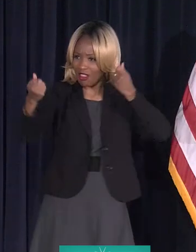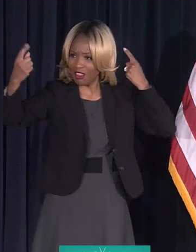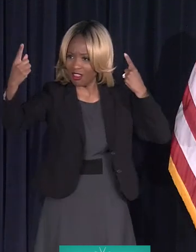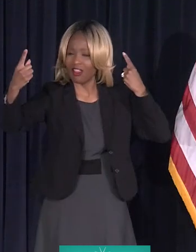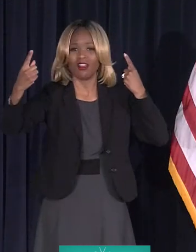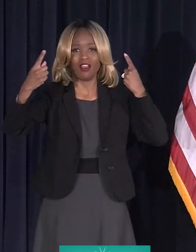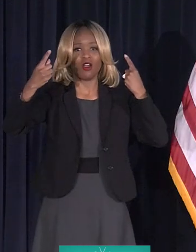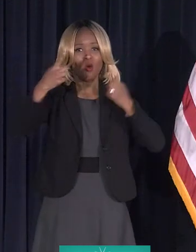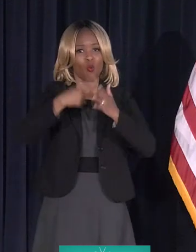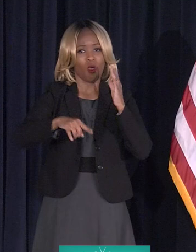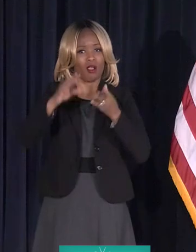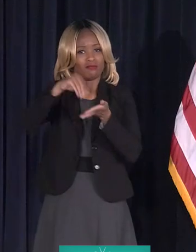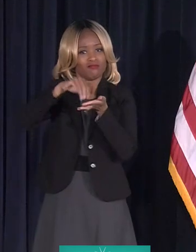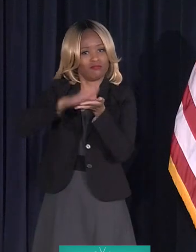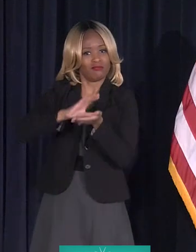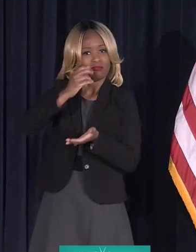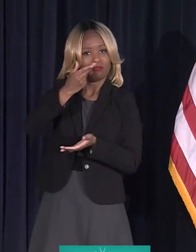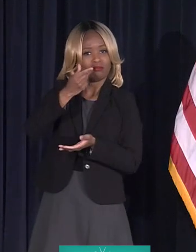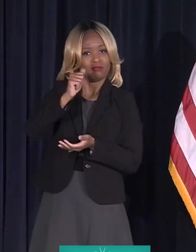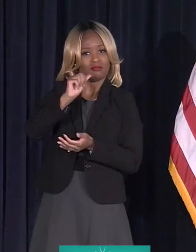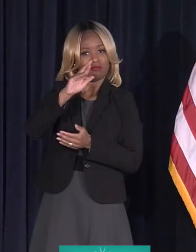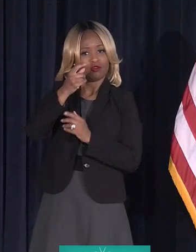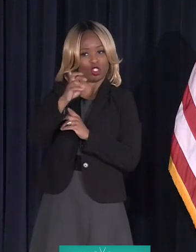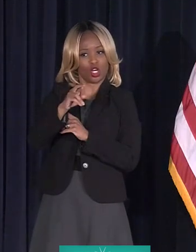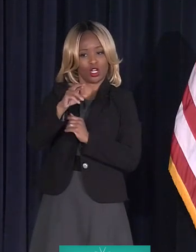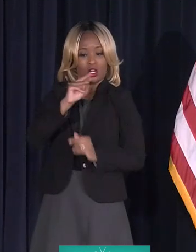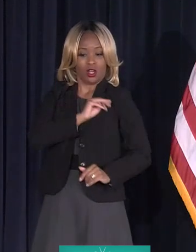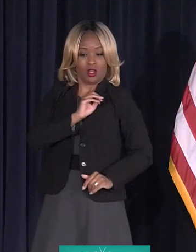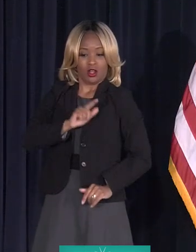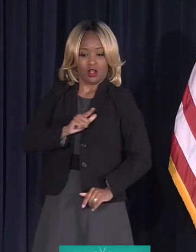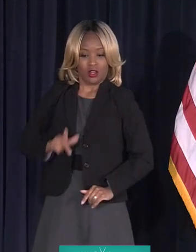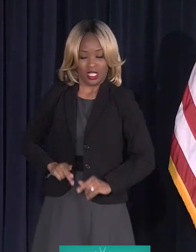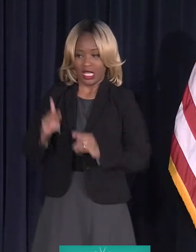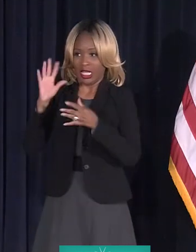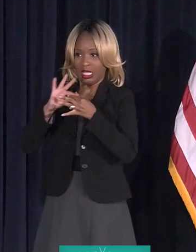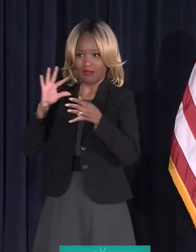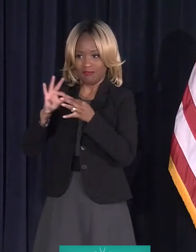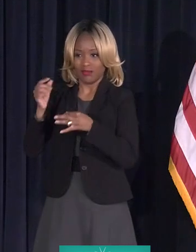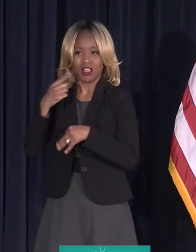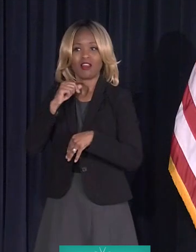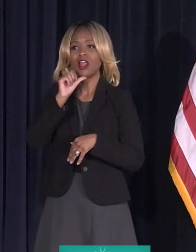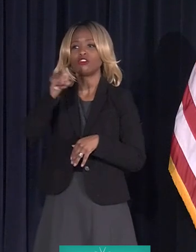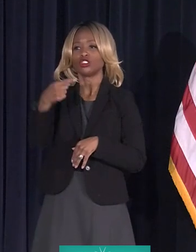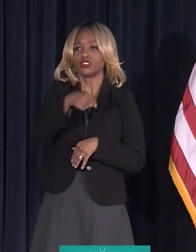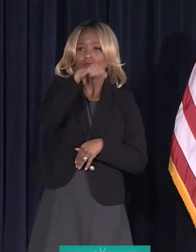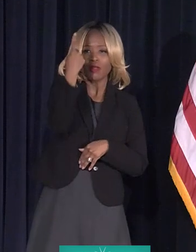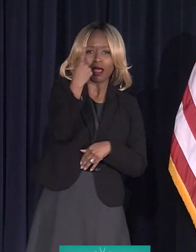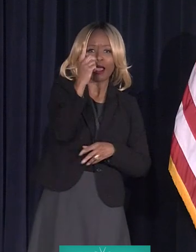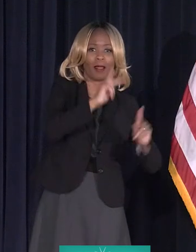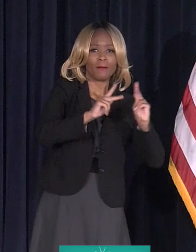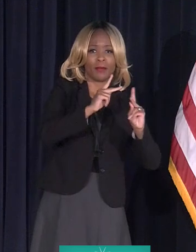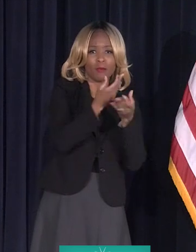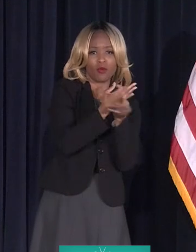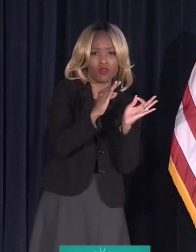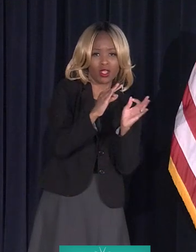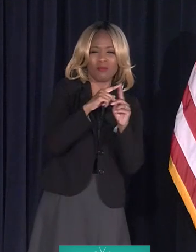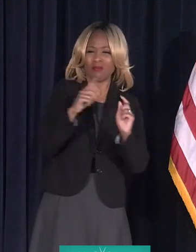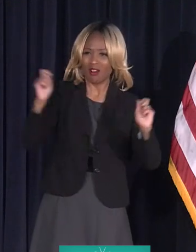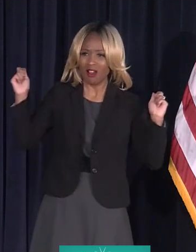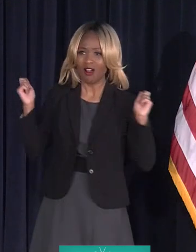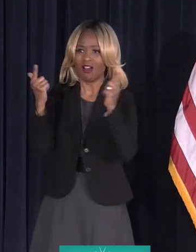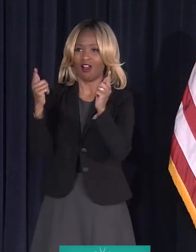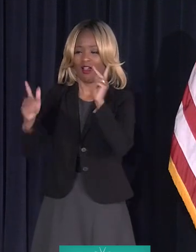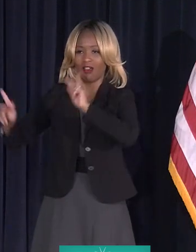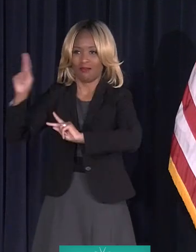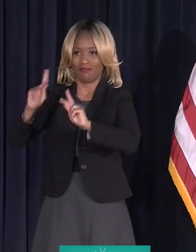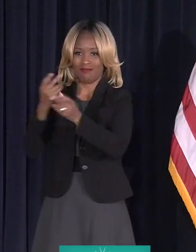City Charter talks about. In Dr. King's speech, he talked about not just the need for black people to be free, but for all people to be free. See, that's